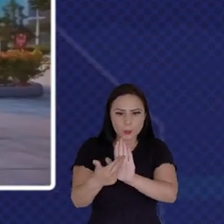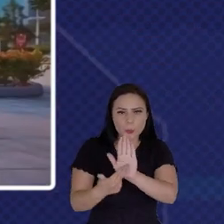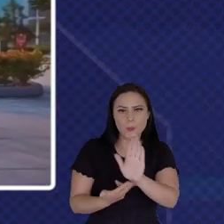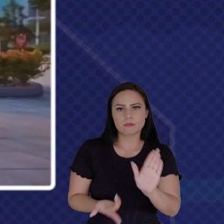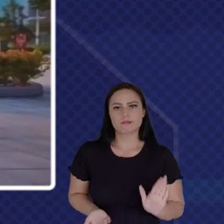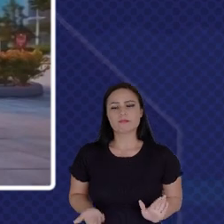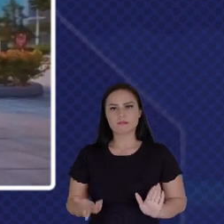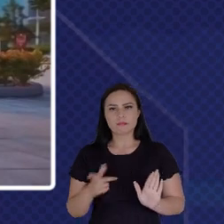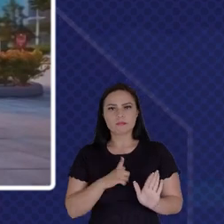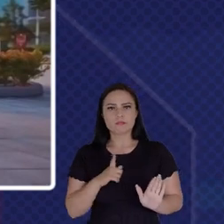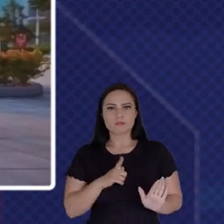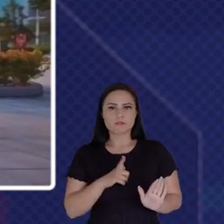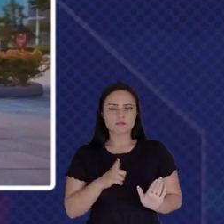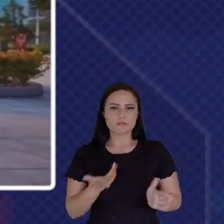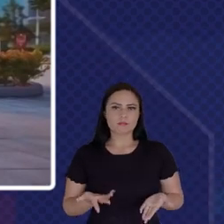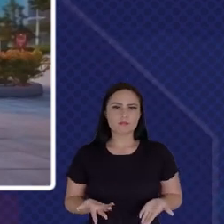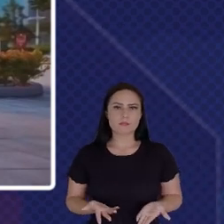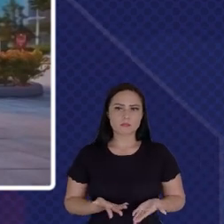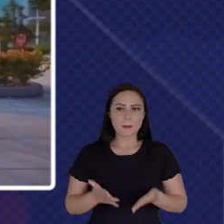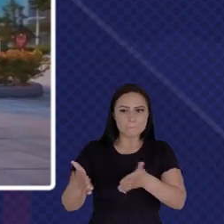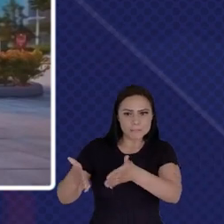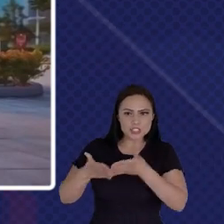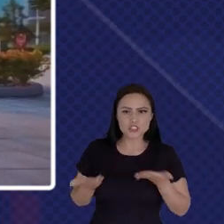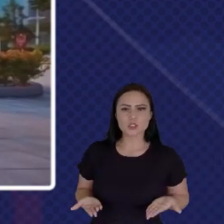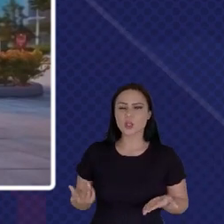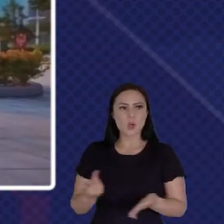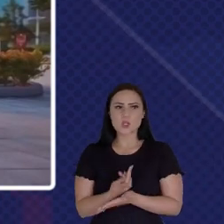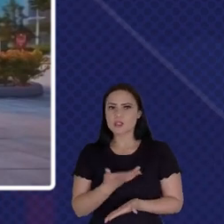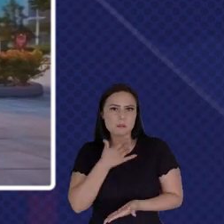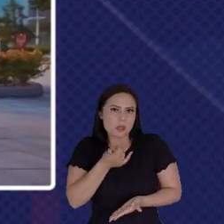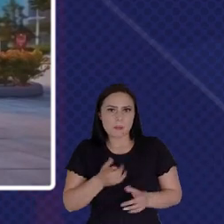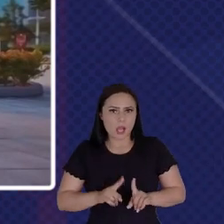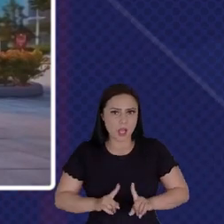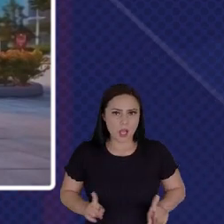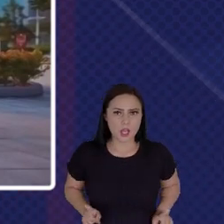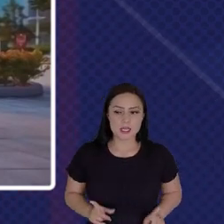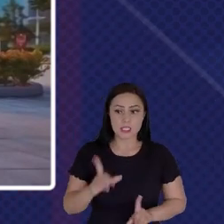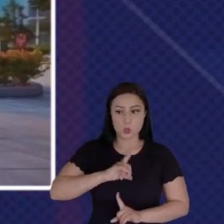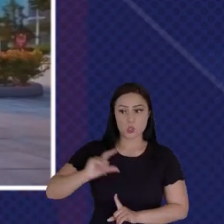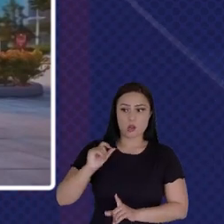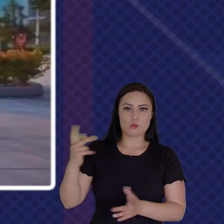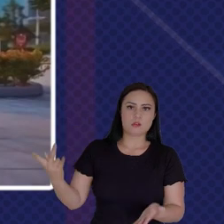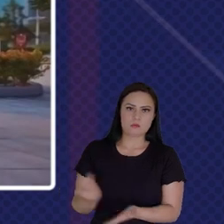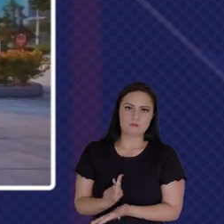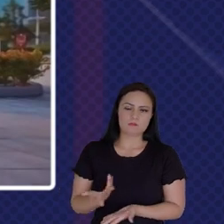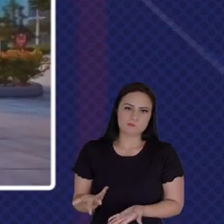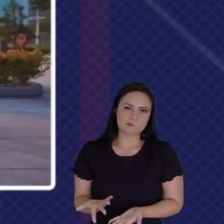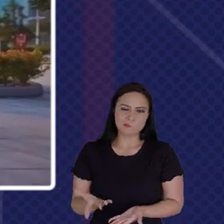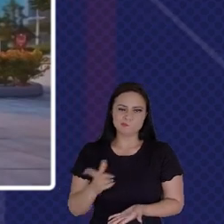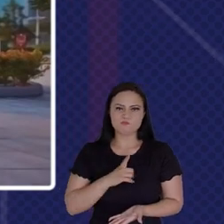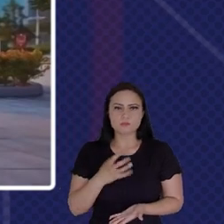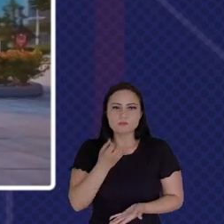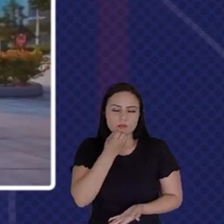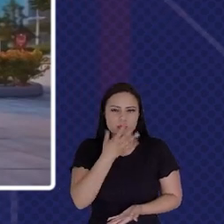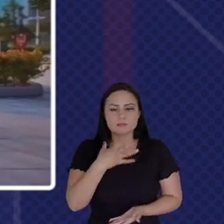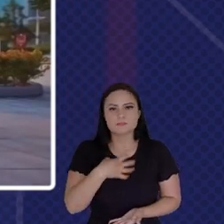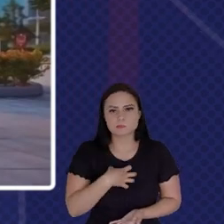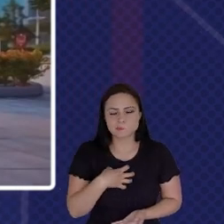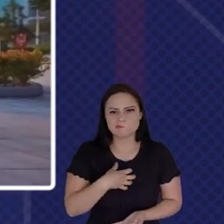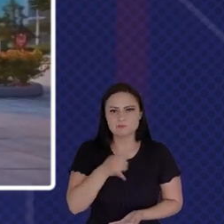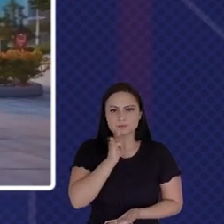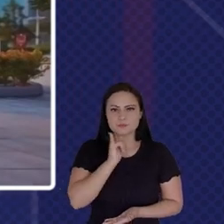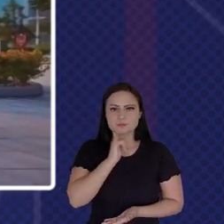Out To Be Successful But Do I Go Away Feeling That I Had A Good Experience From It When I'm Processing My Passport Is It A Good